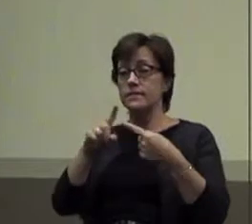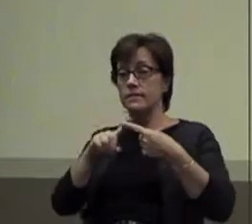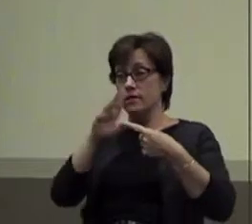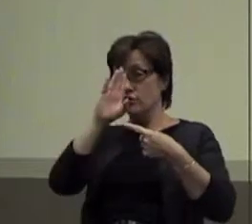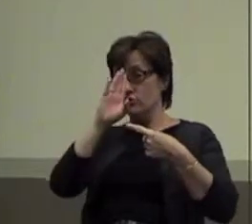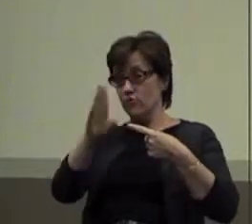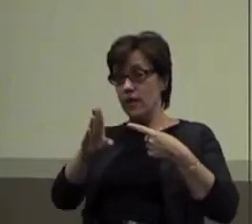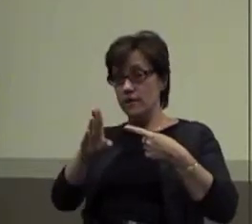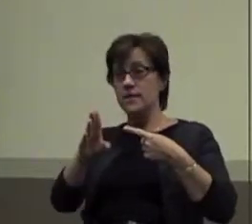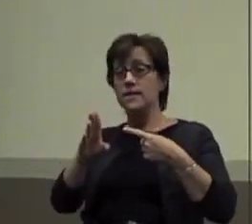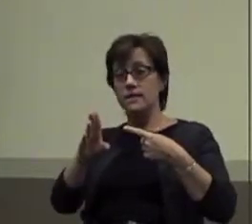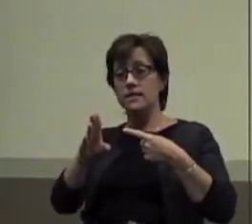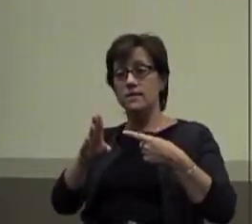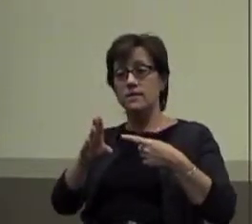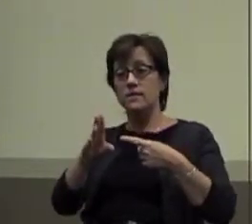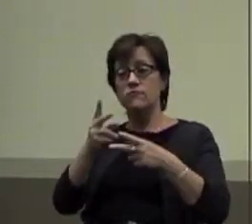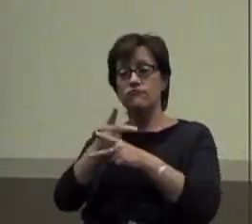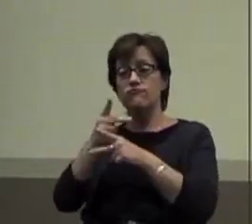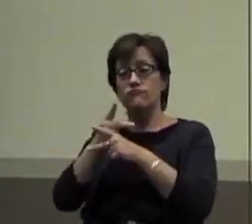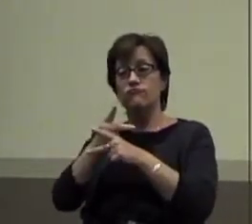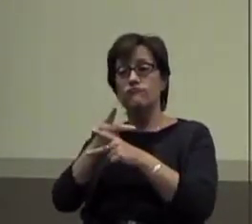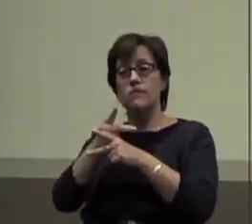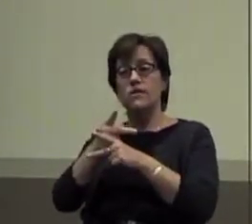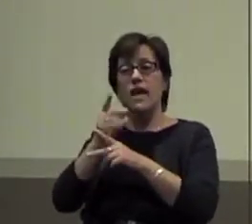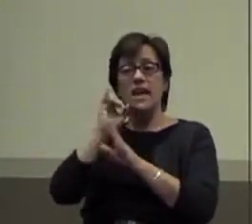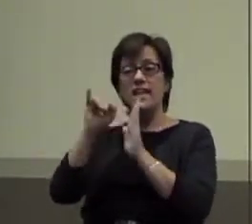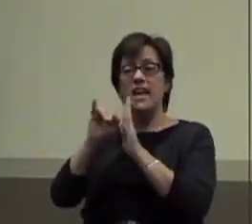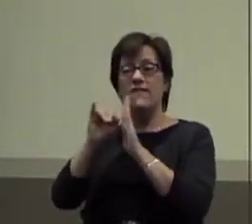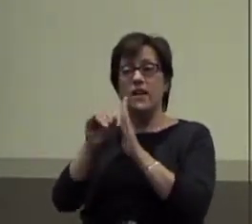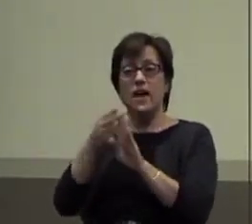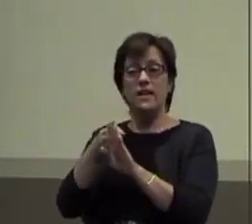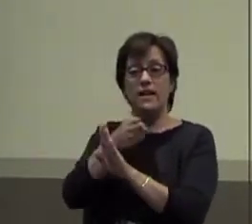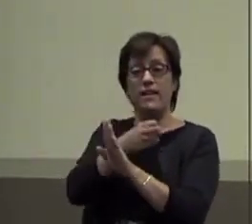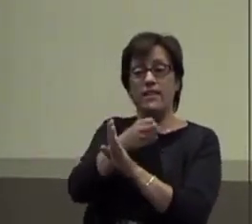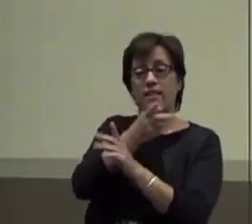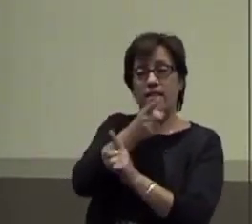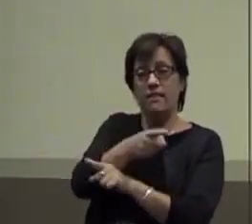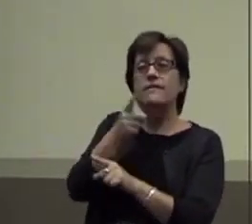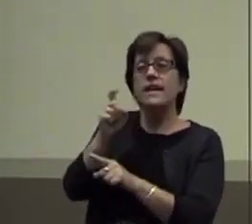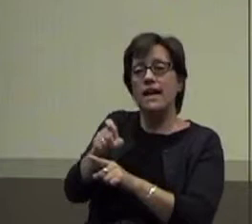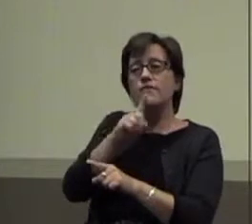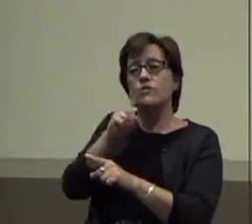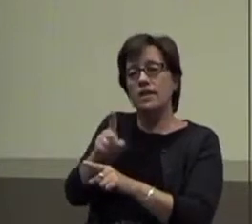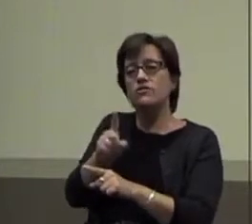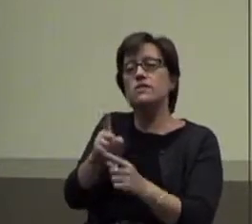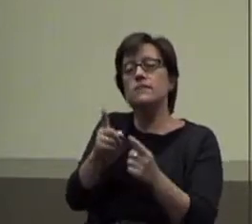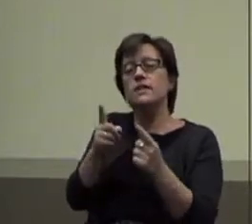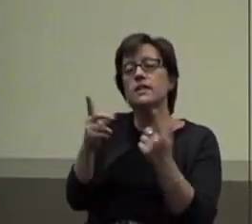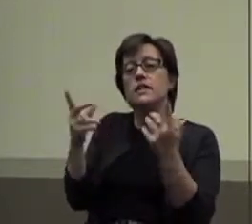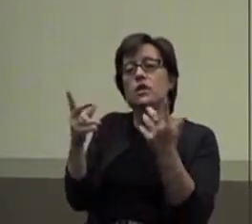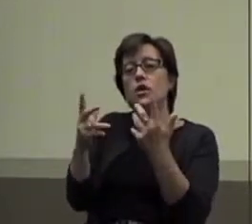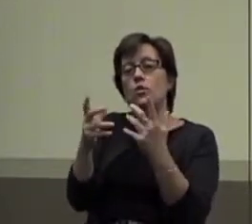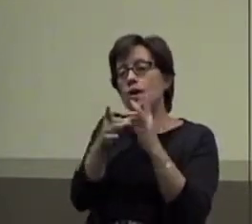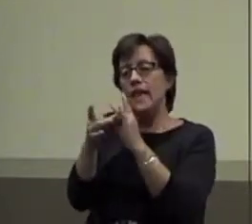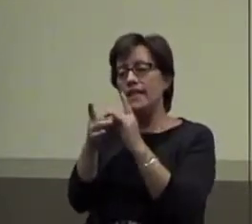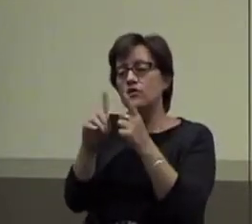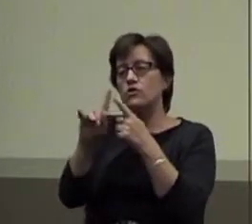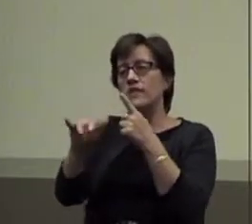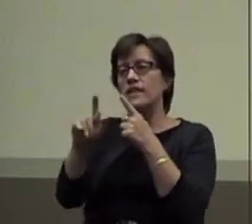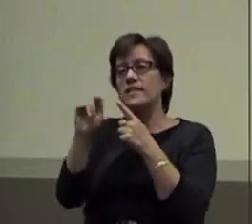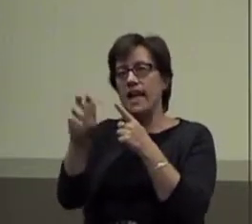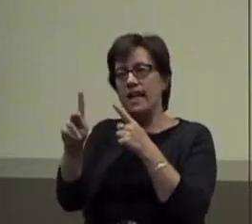it directly addresses that identified antecedent. Okay? So it has to actually be related to that task.